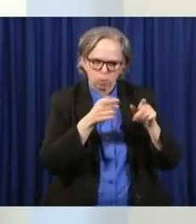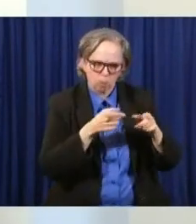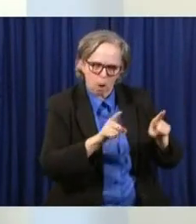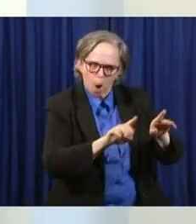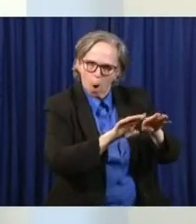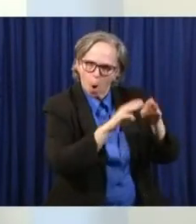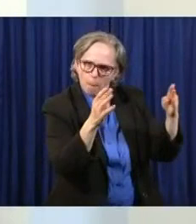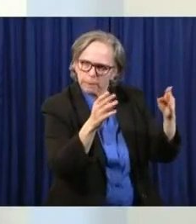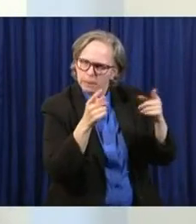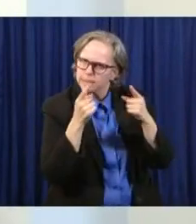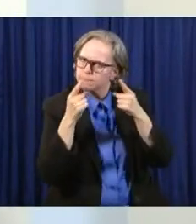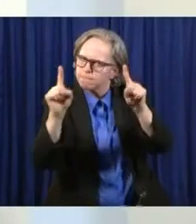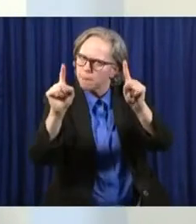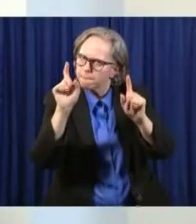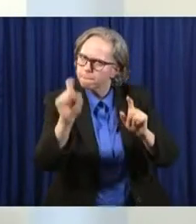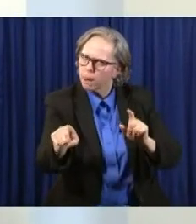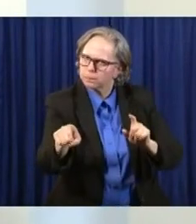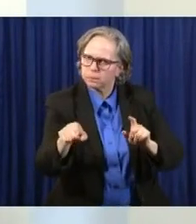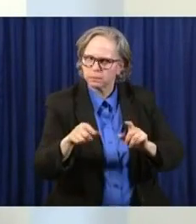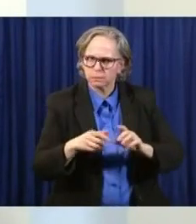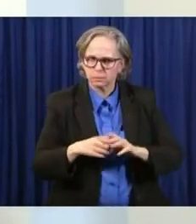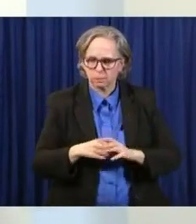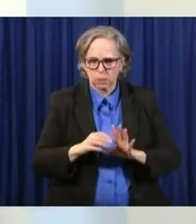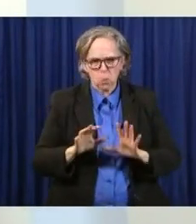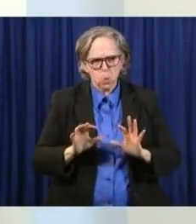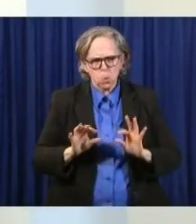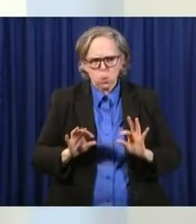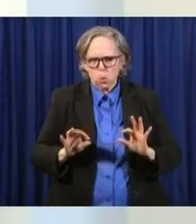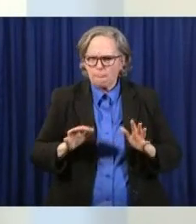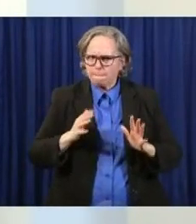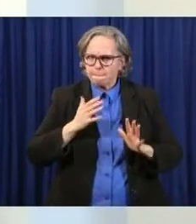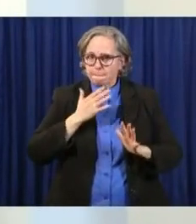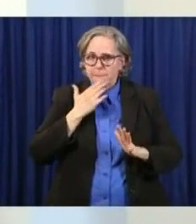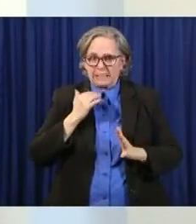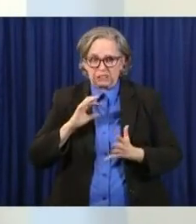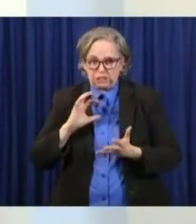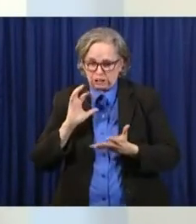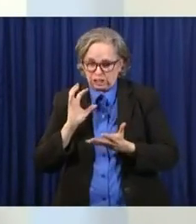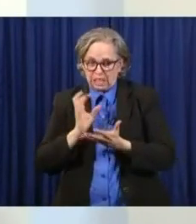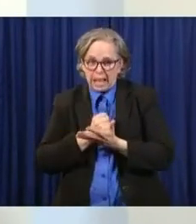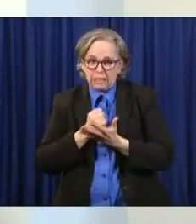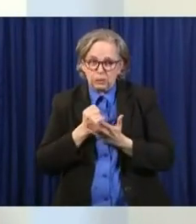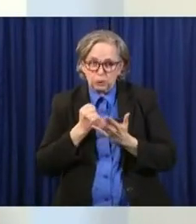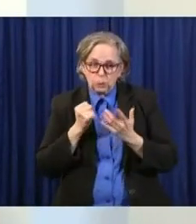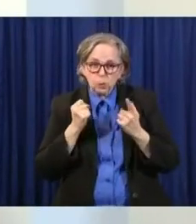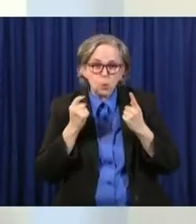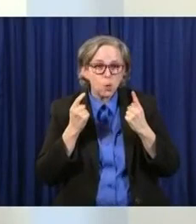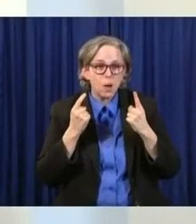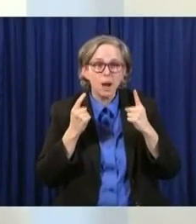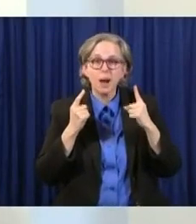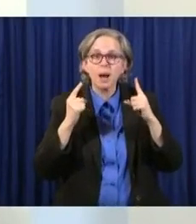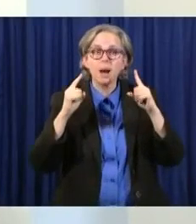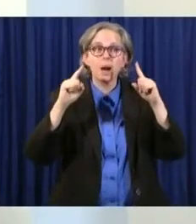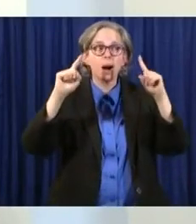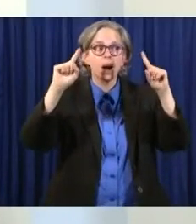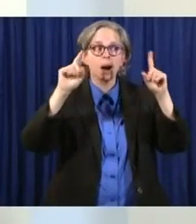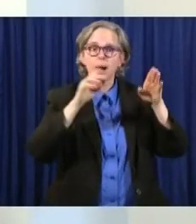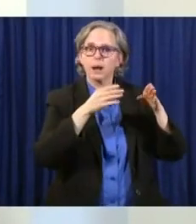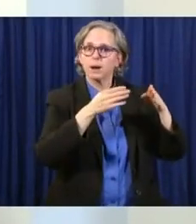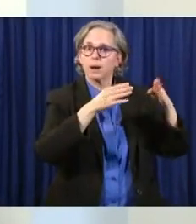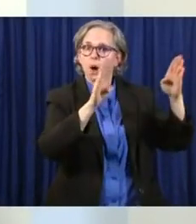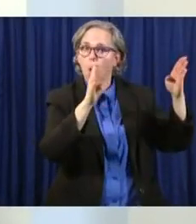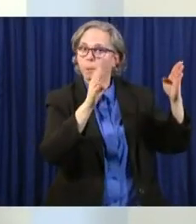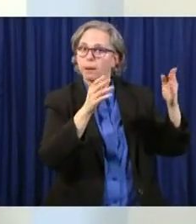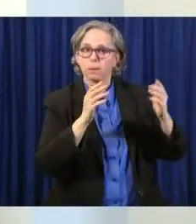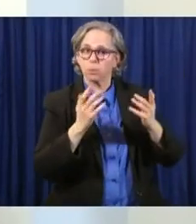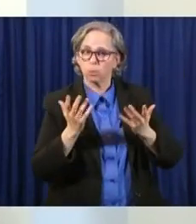And honestly, like, our best chance of being able to maximize that is about our using things like this and doing